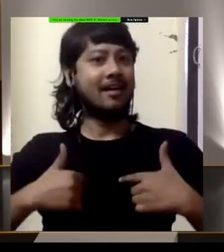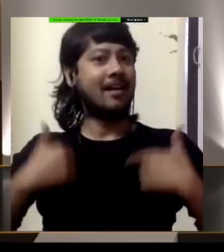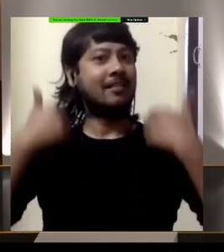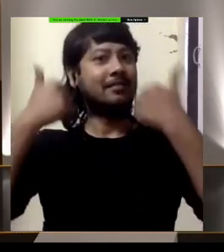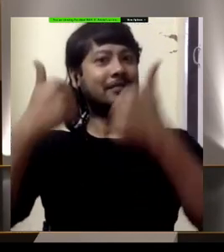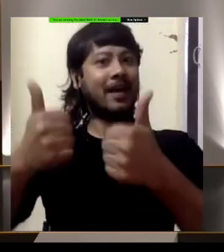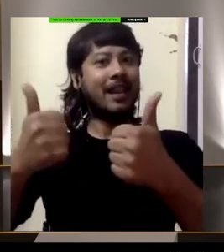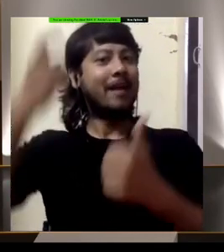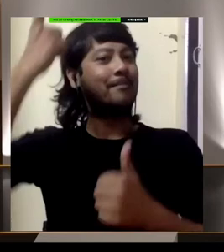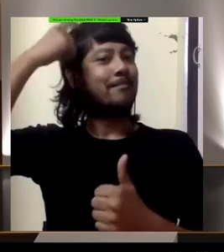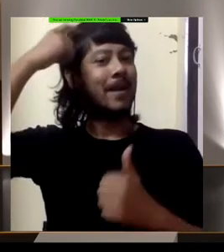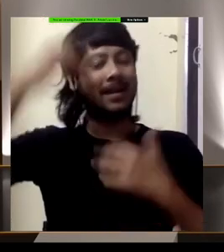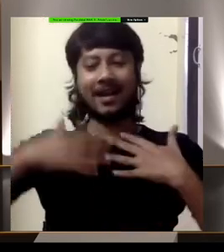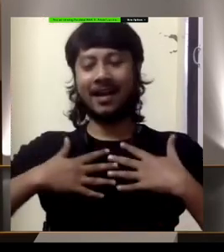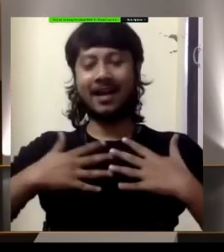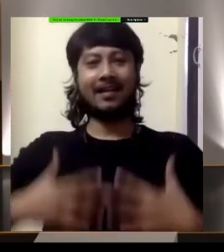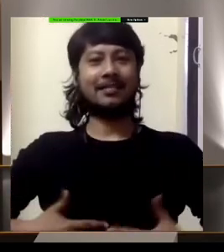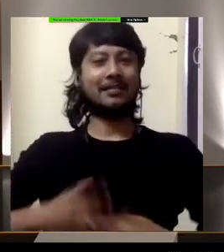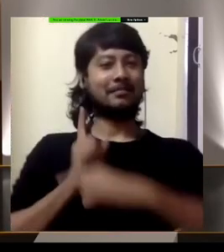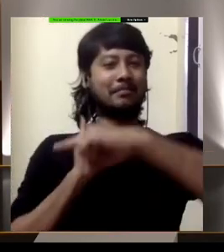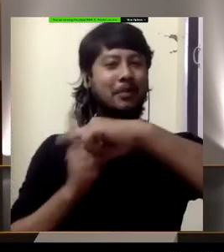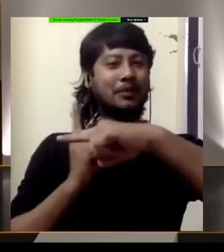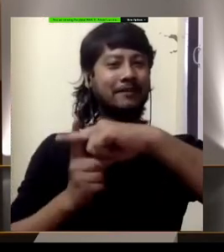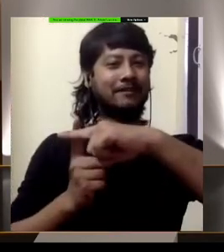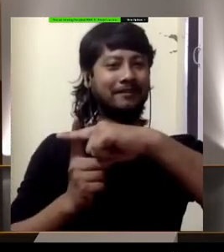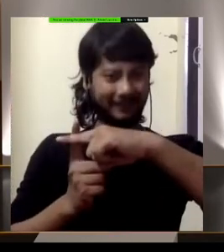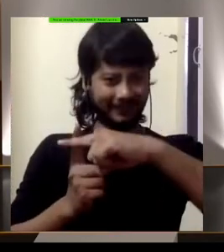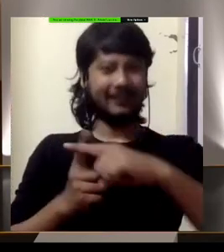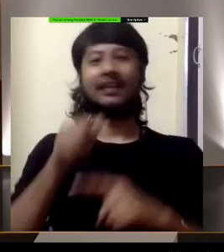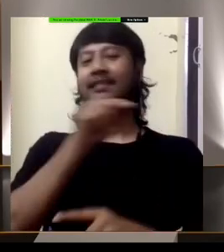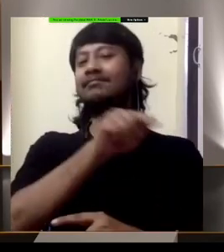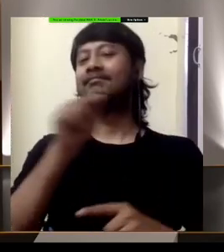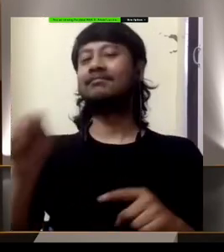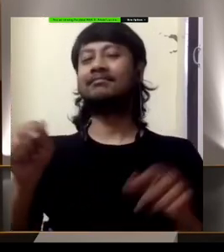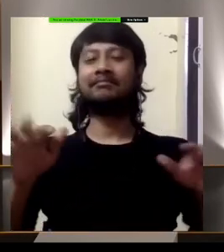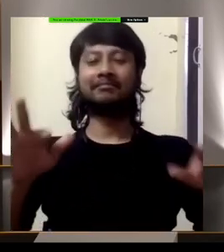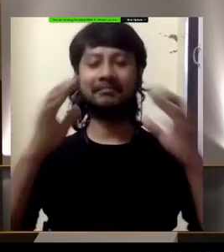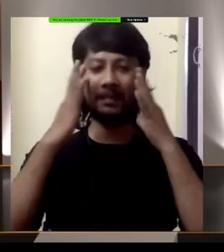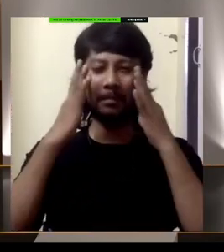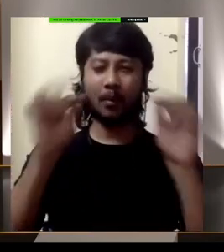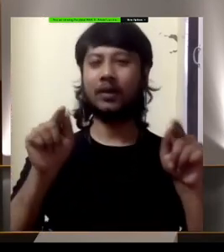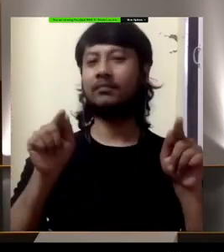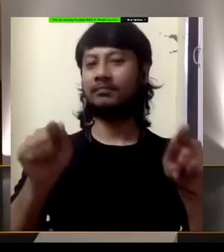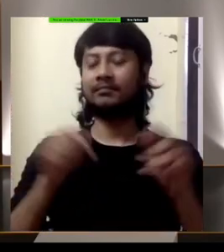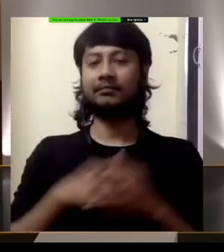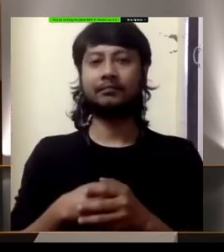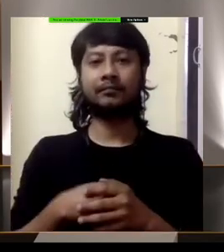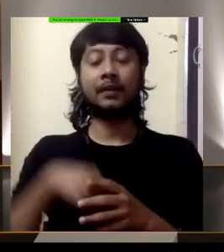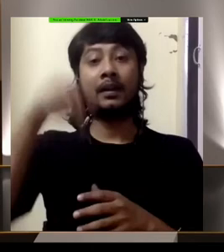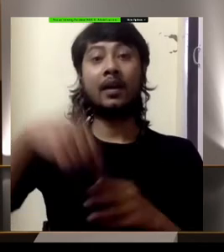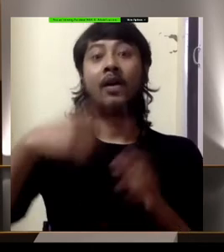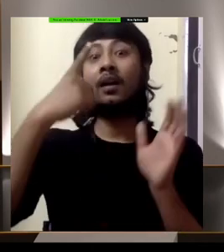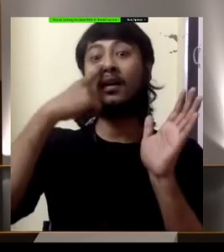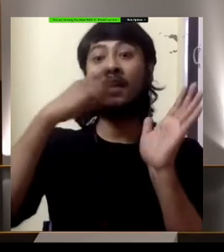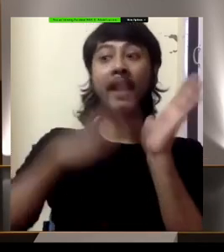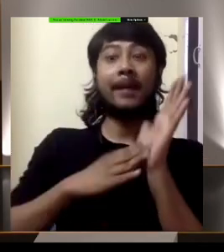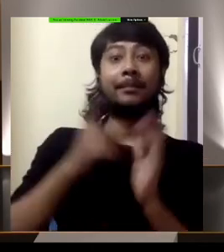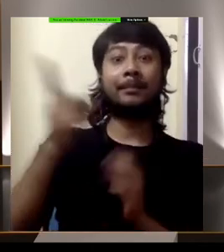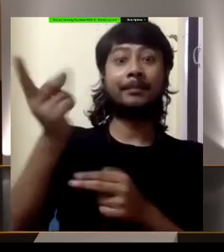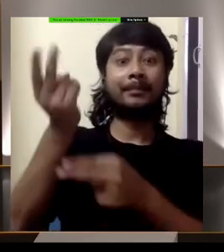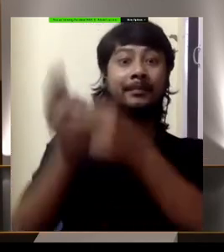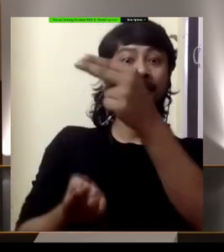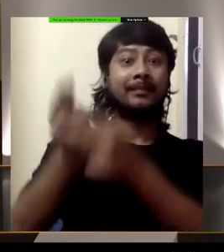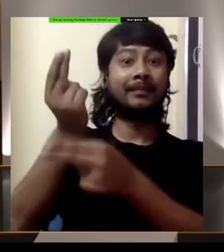Going back to something that Mansi said, look at the entire reality that this